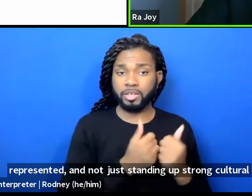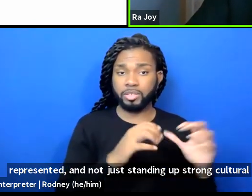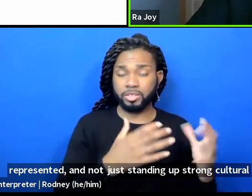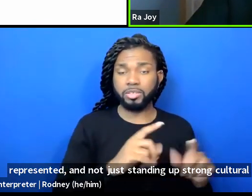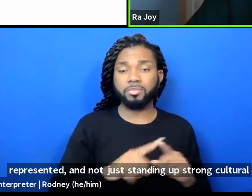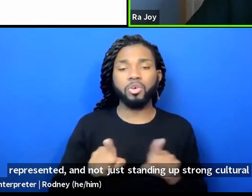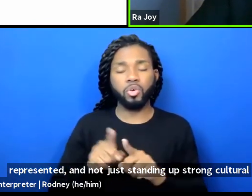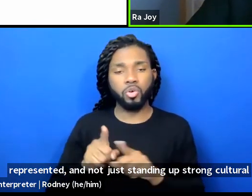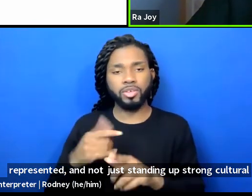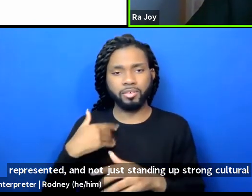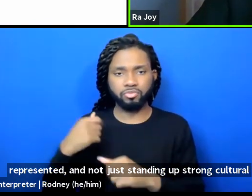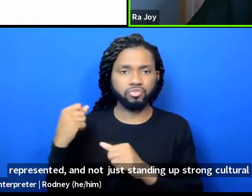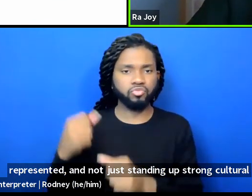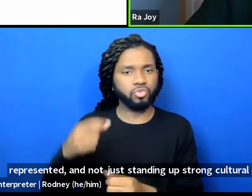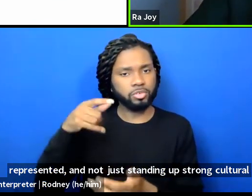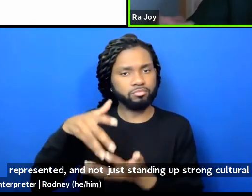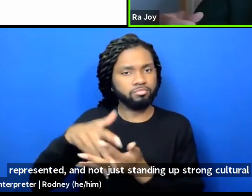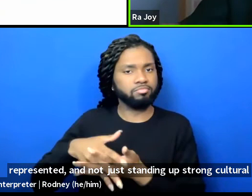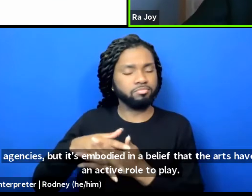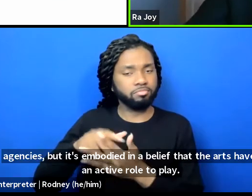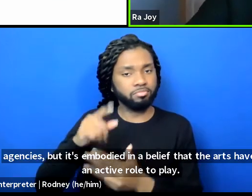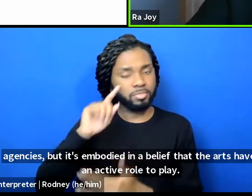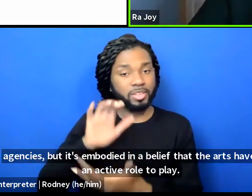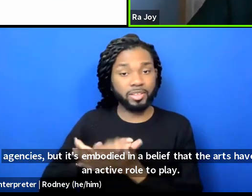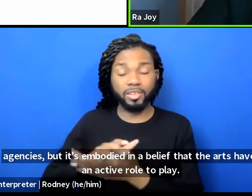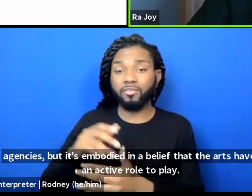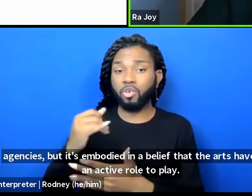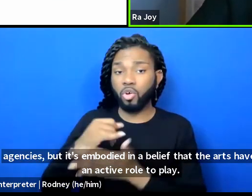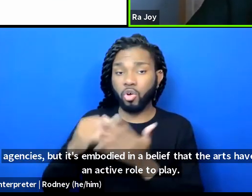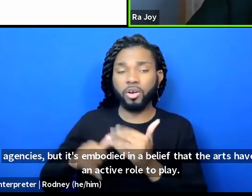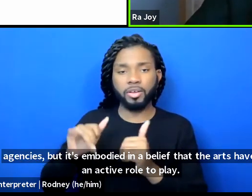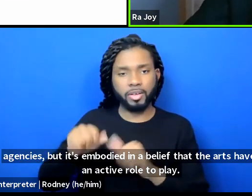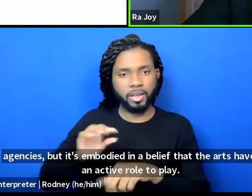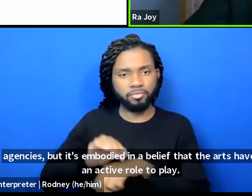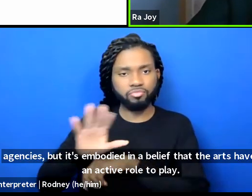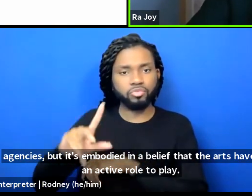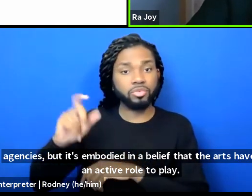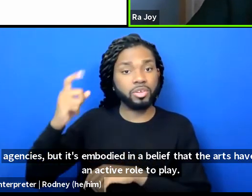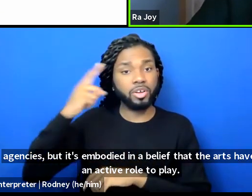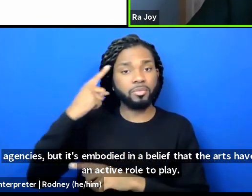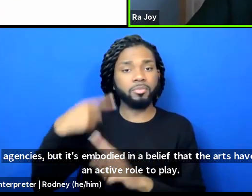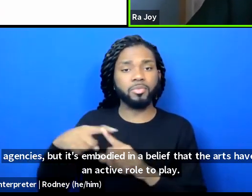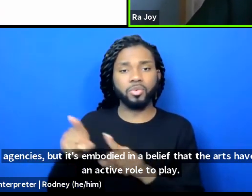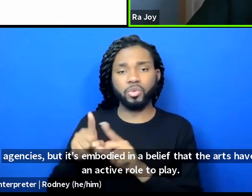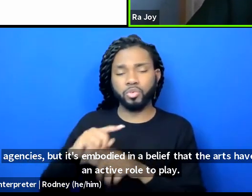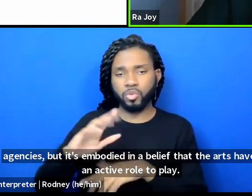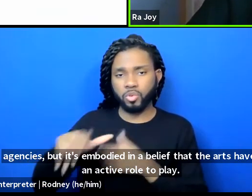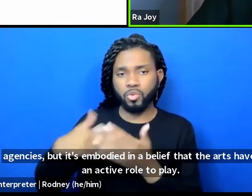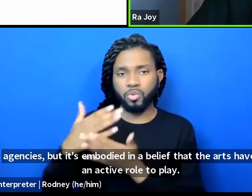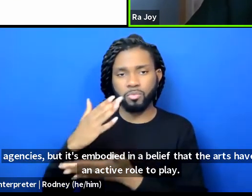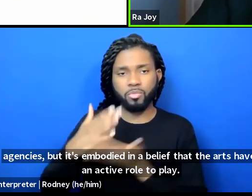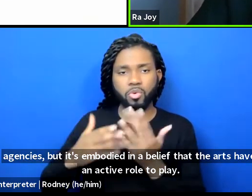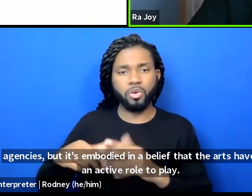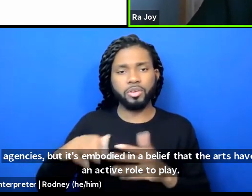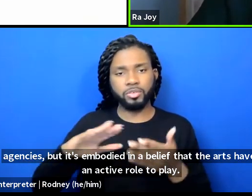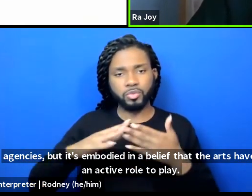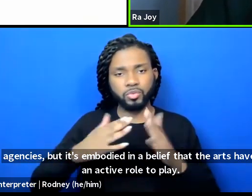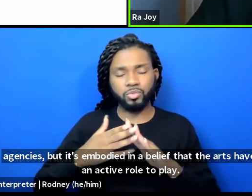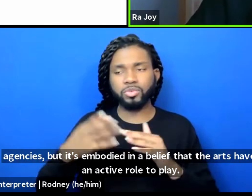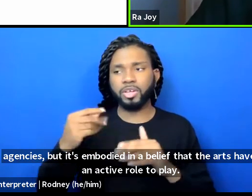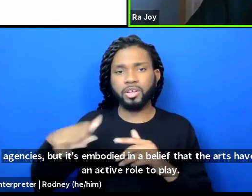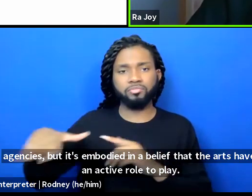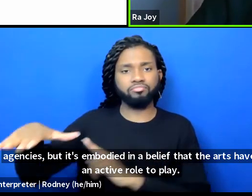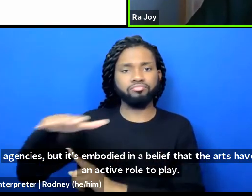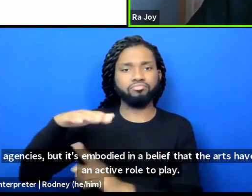the arts have an active role to play across the federal government and in all aspects of civic and community life.